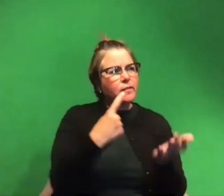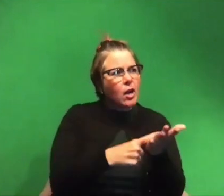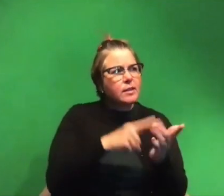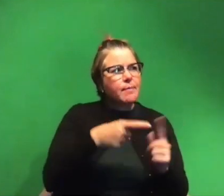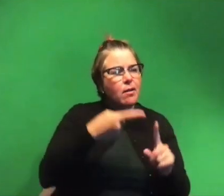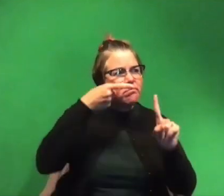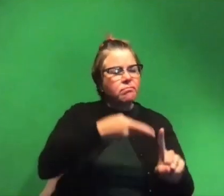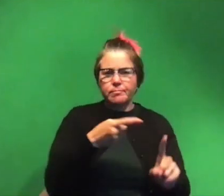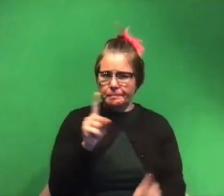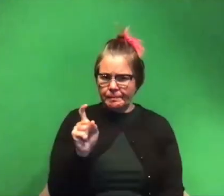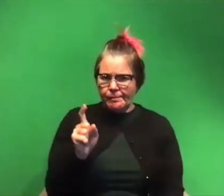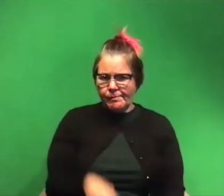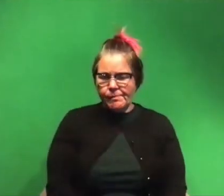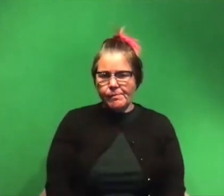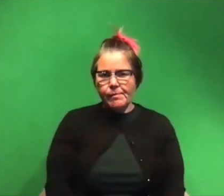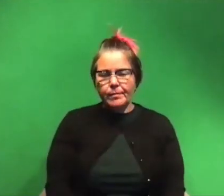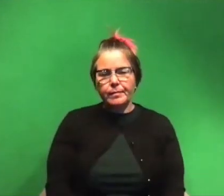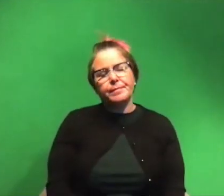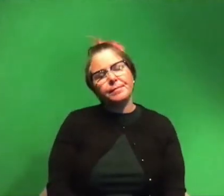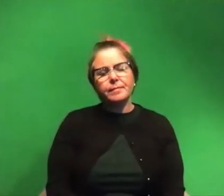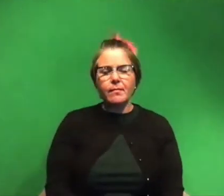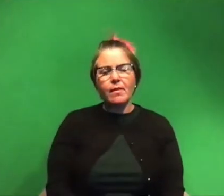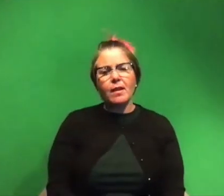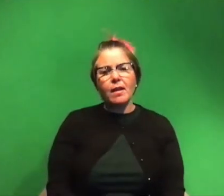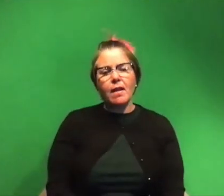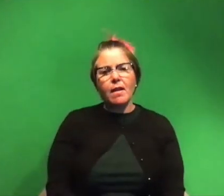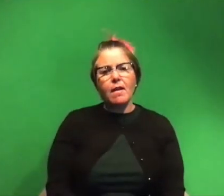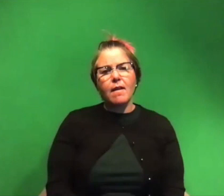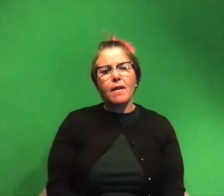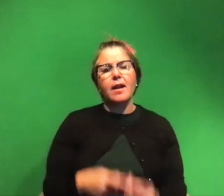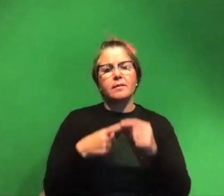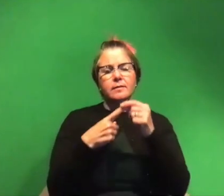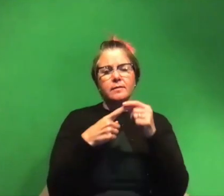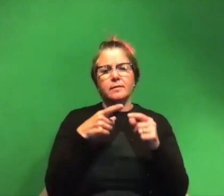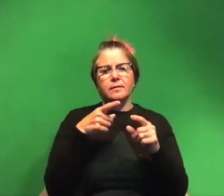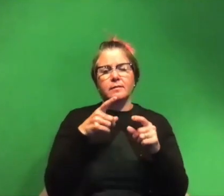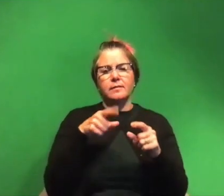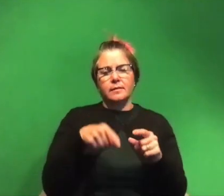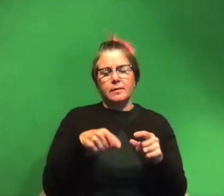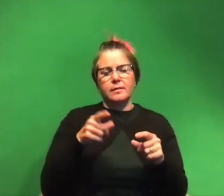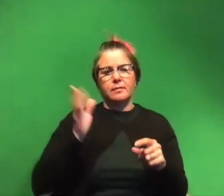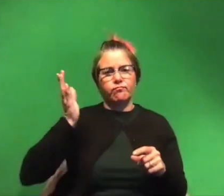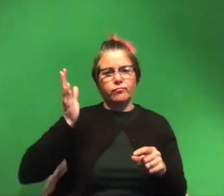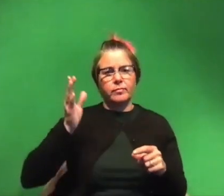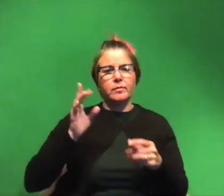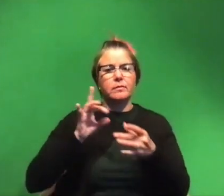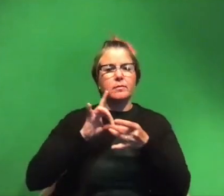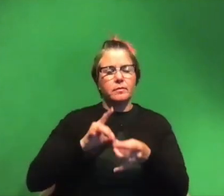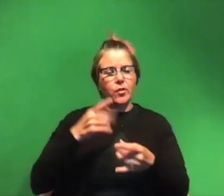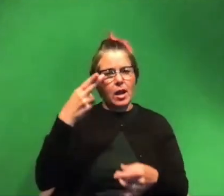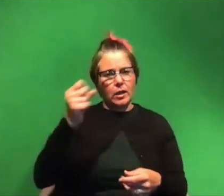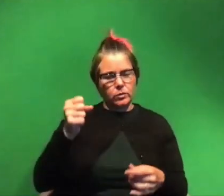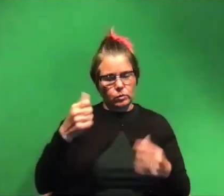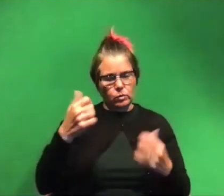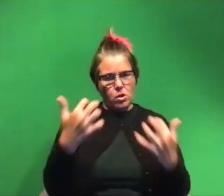i guess i mean especially for this being a talk that is ideally catered to a high school audience